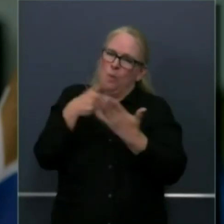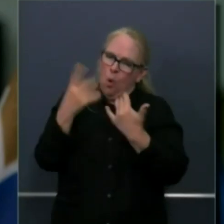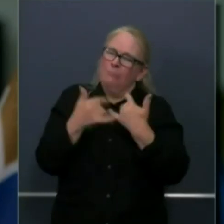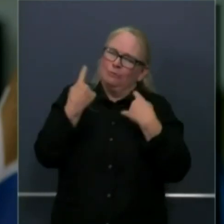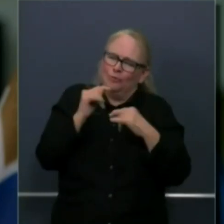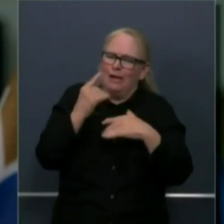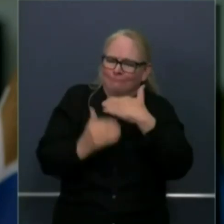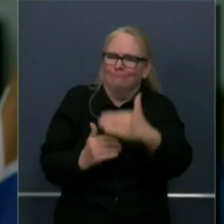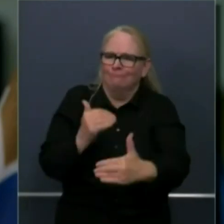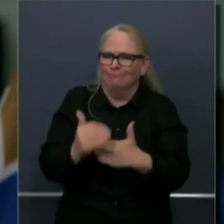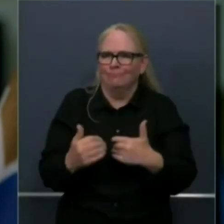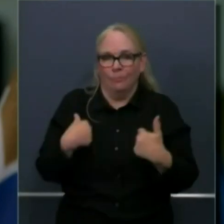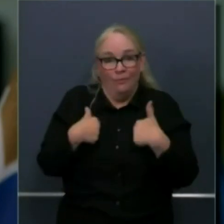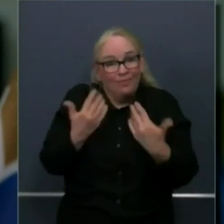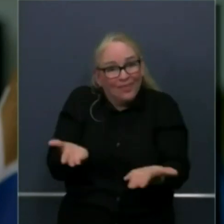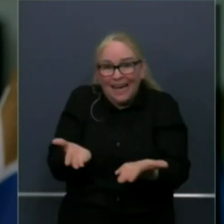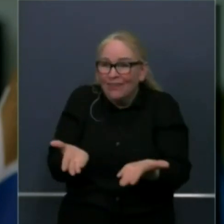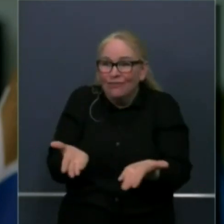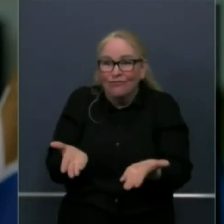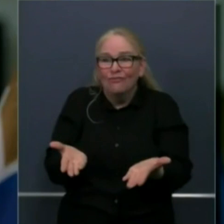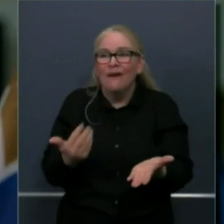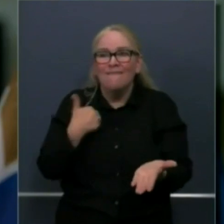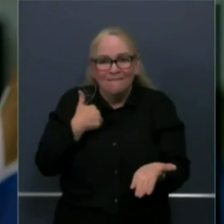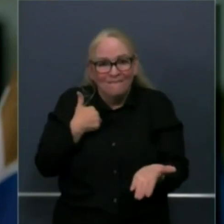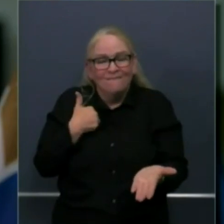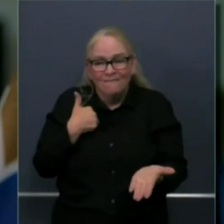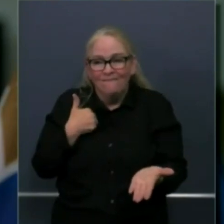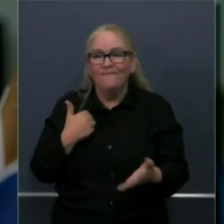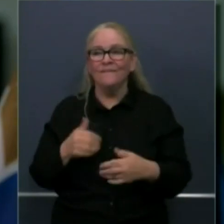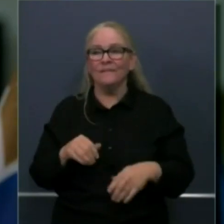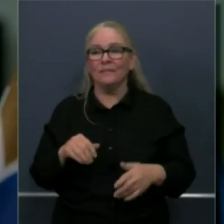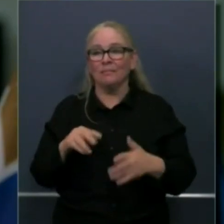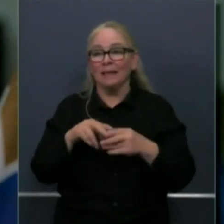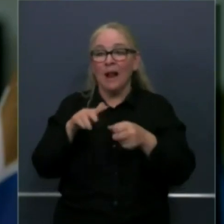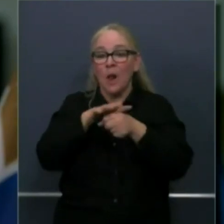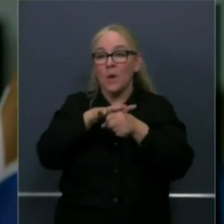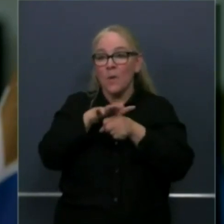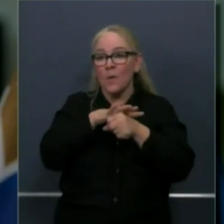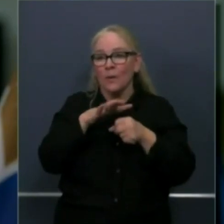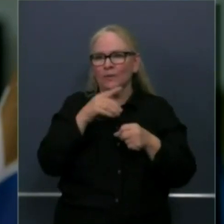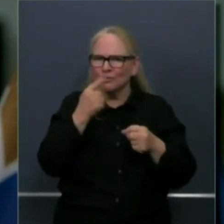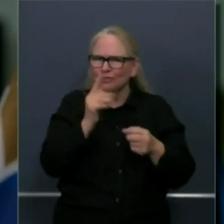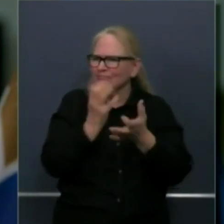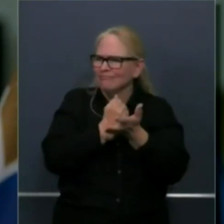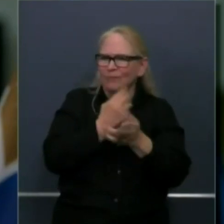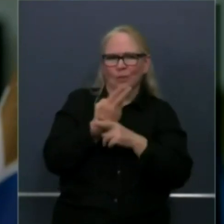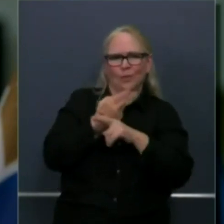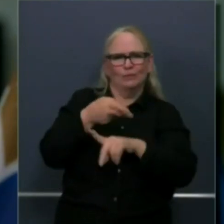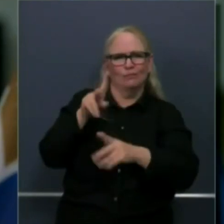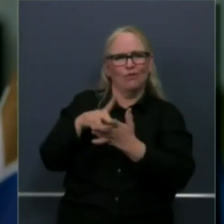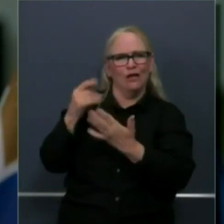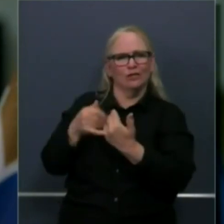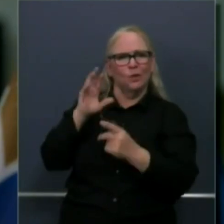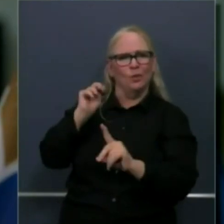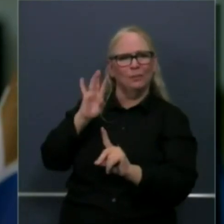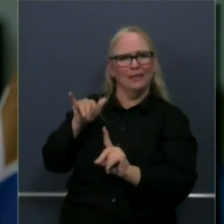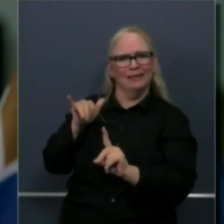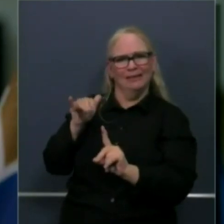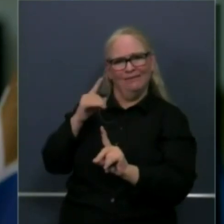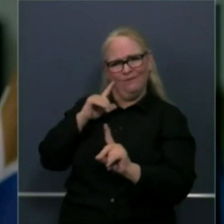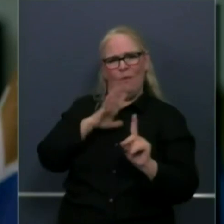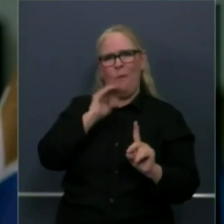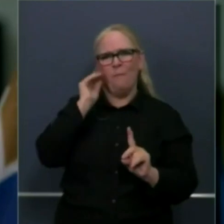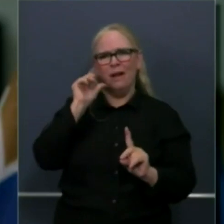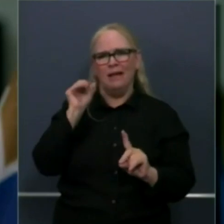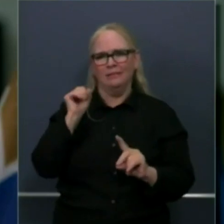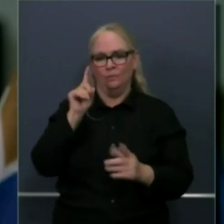as a state and a technical assistance for the locals uh we are there thirteen hundred and five trailers we got all those